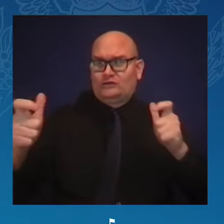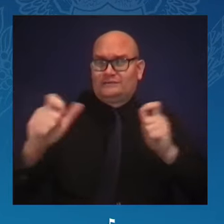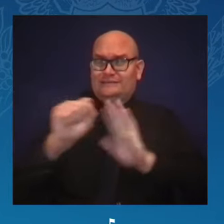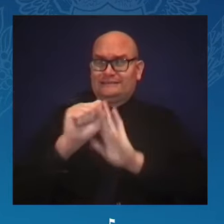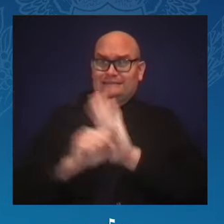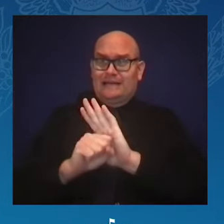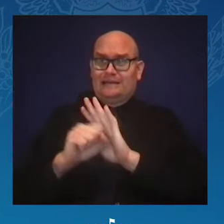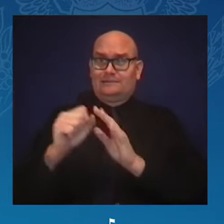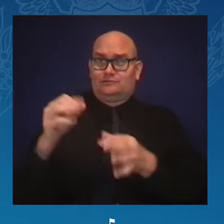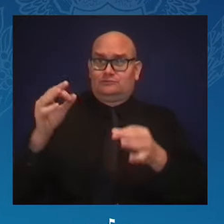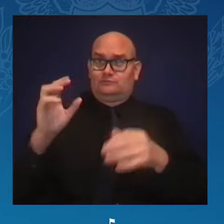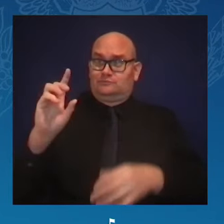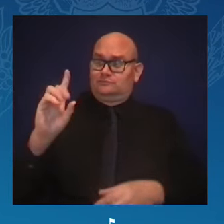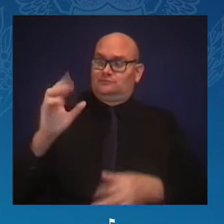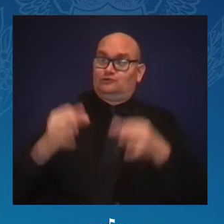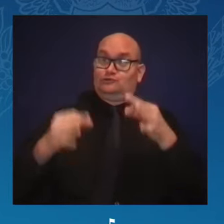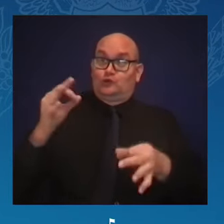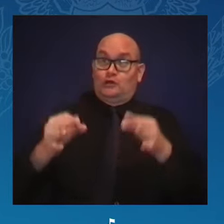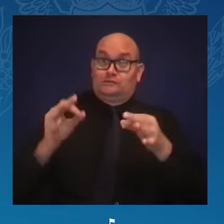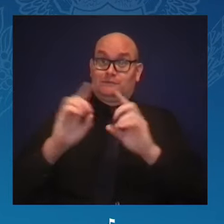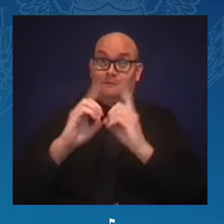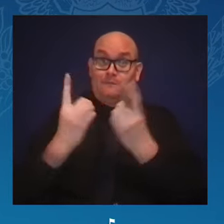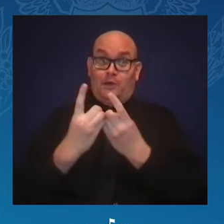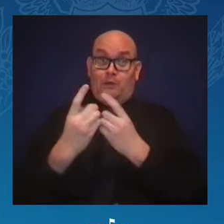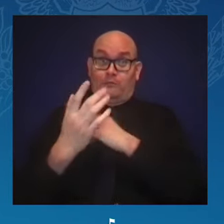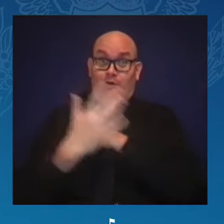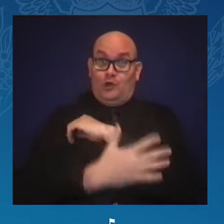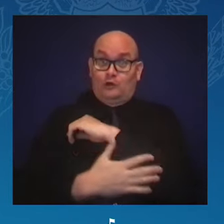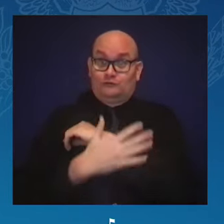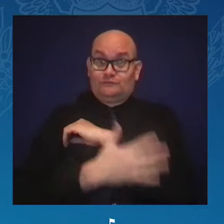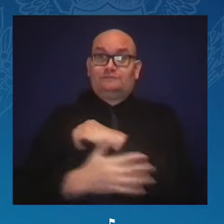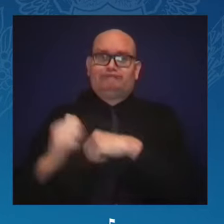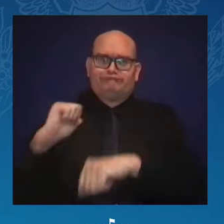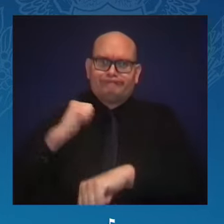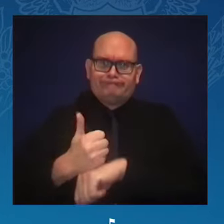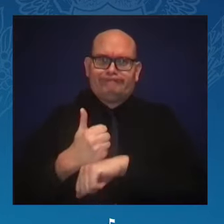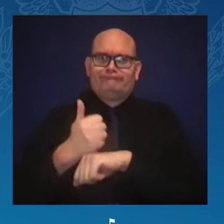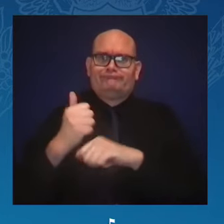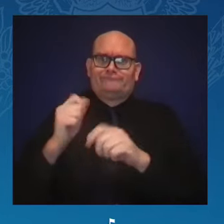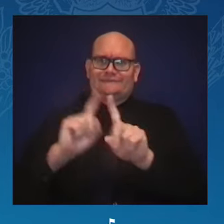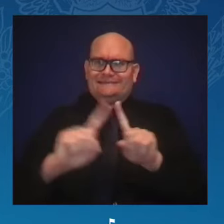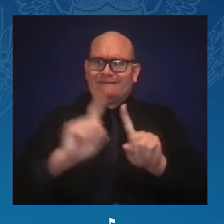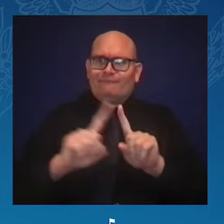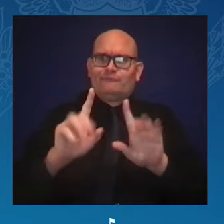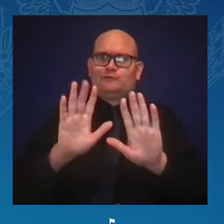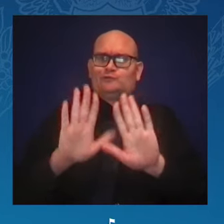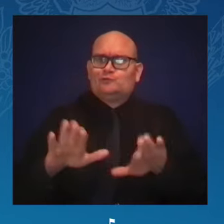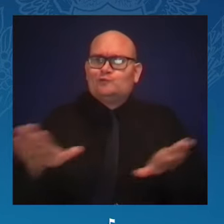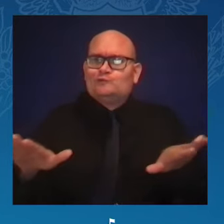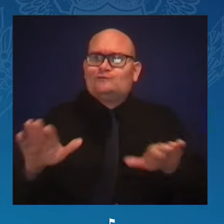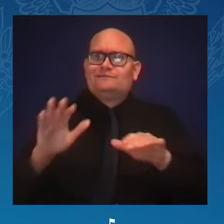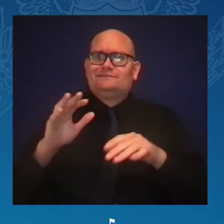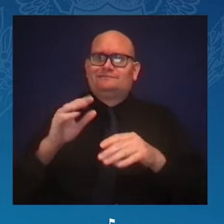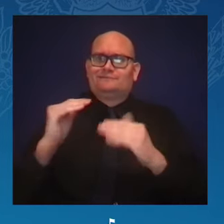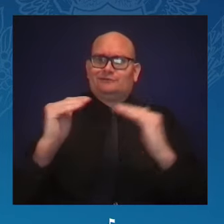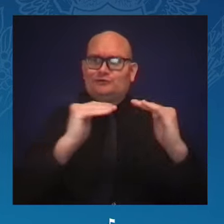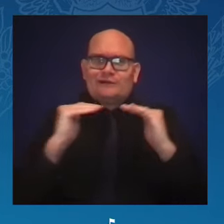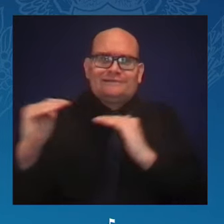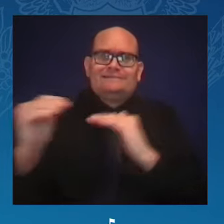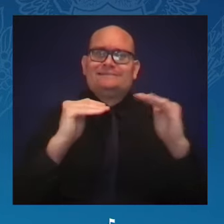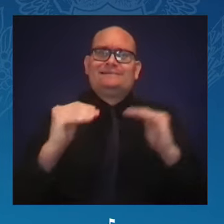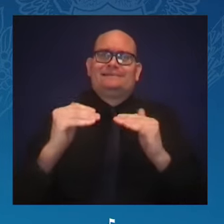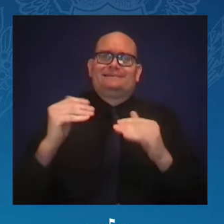first-of-their-kind reforms that ensured greater transparency and accountability in the criminal justice system.